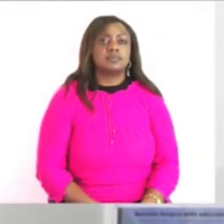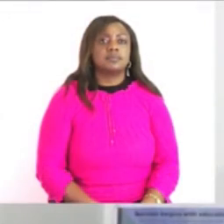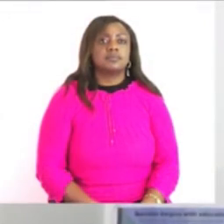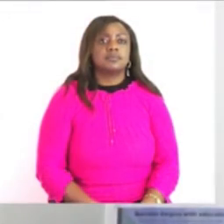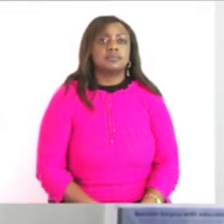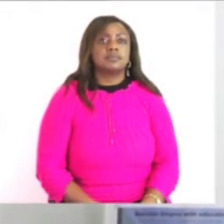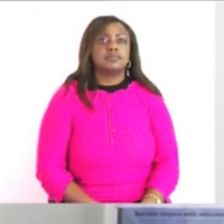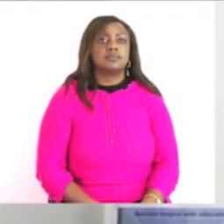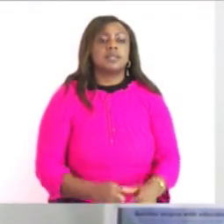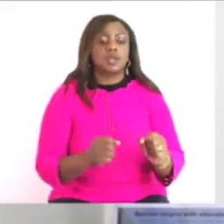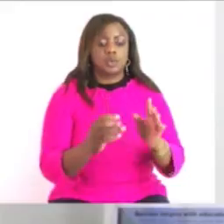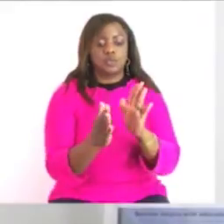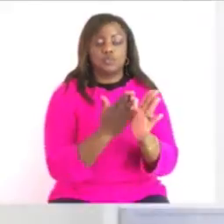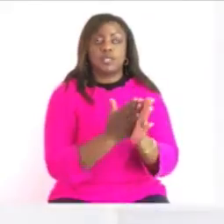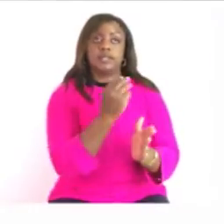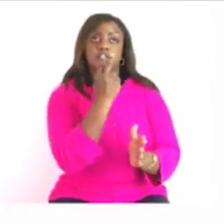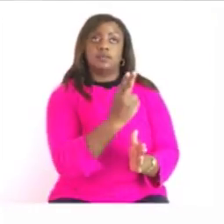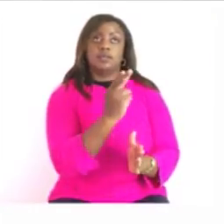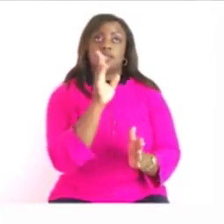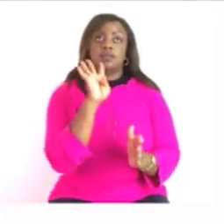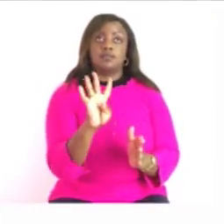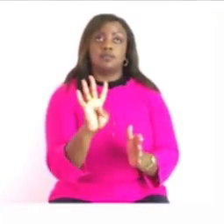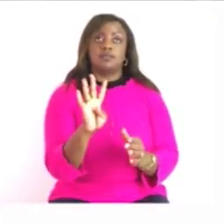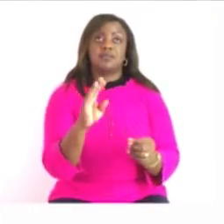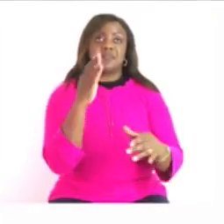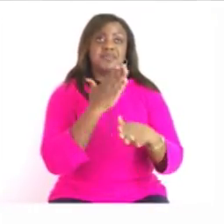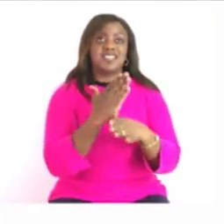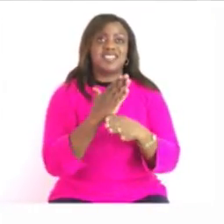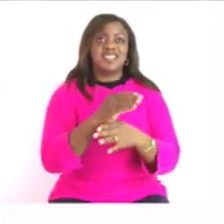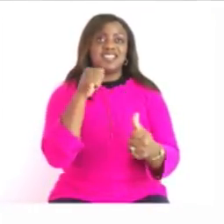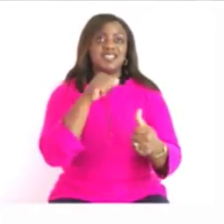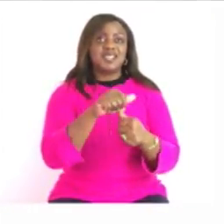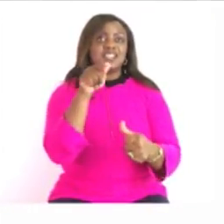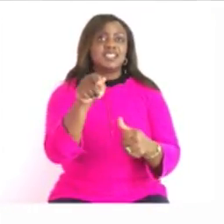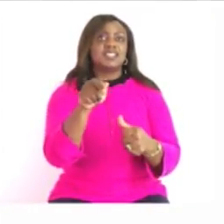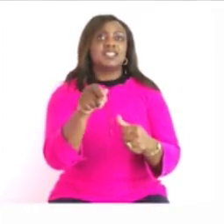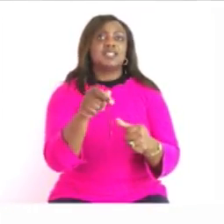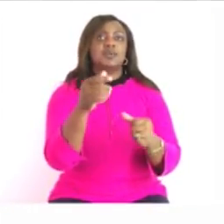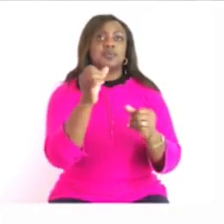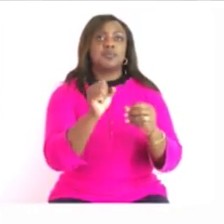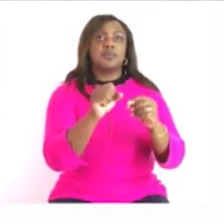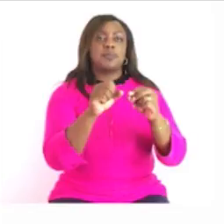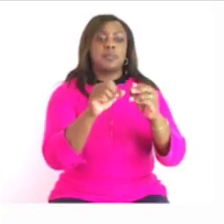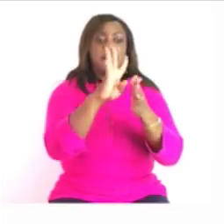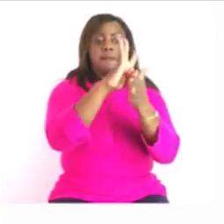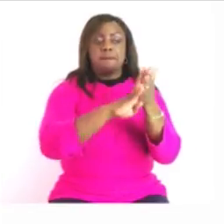okay on page 24 the activity it's in the table form